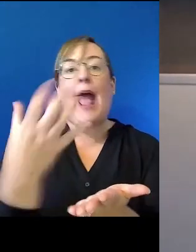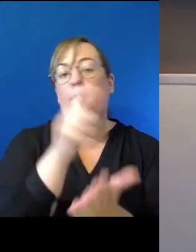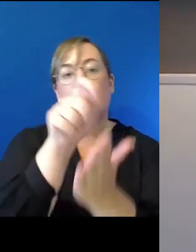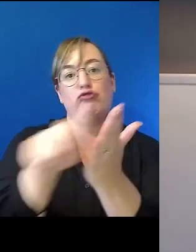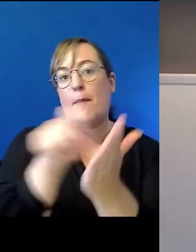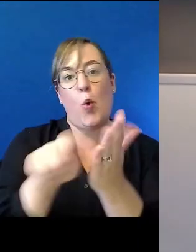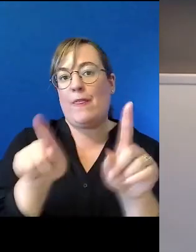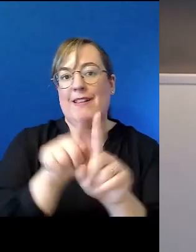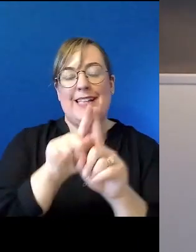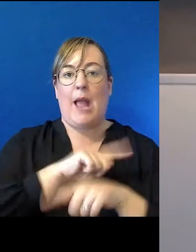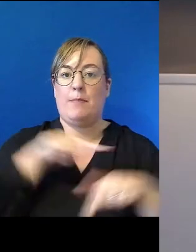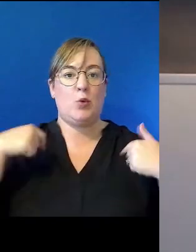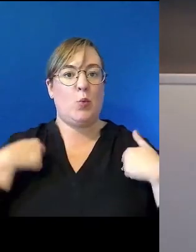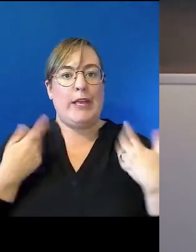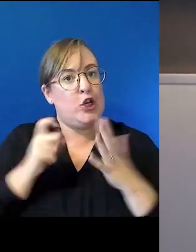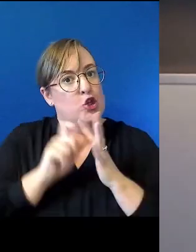and Torres Strait Islander community.